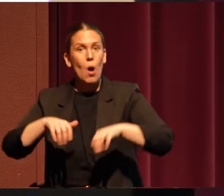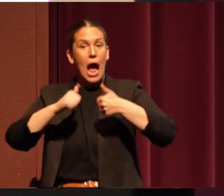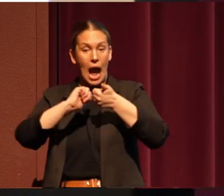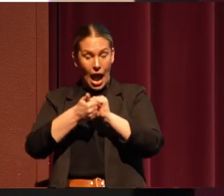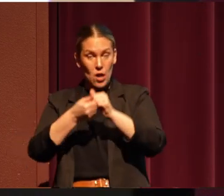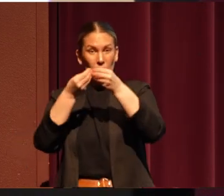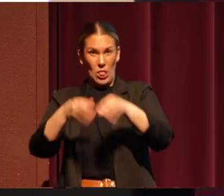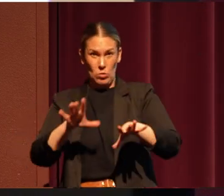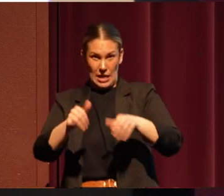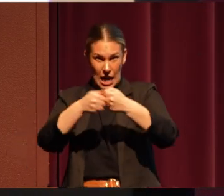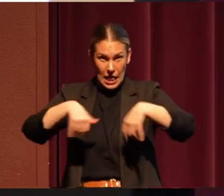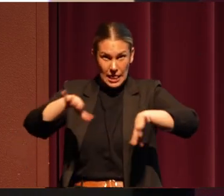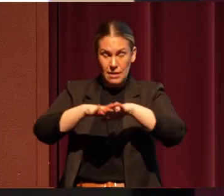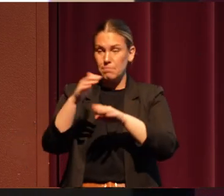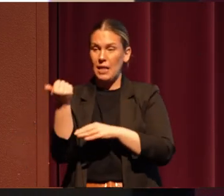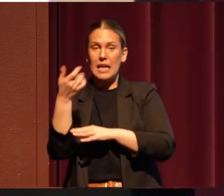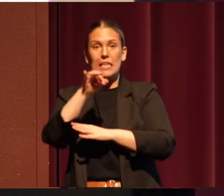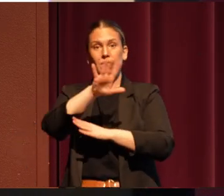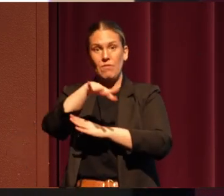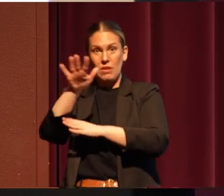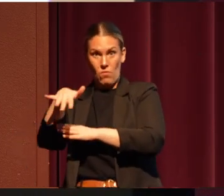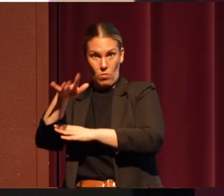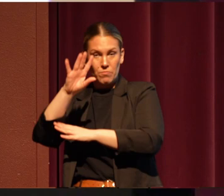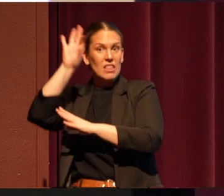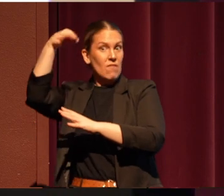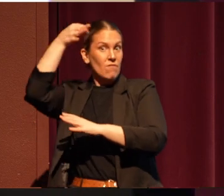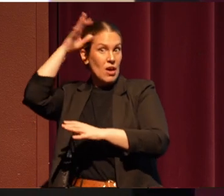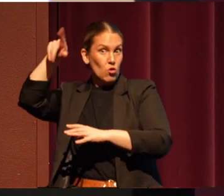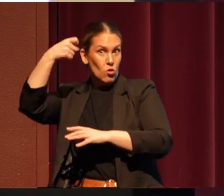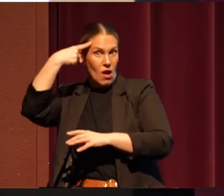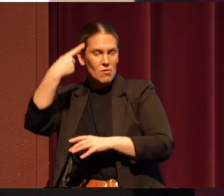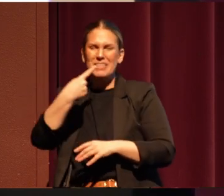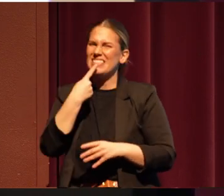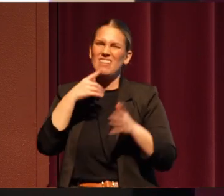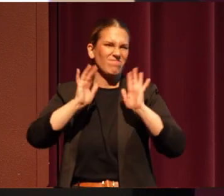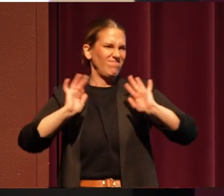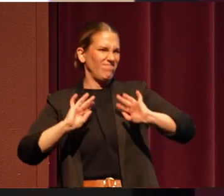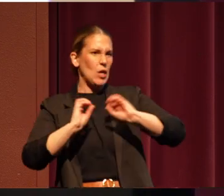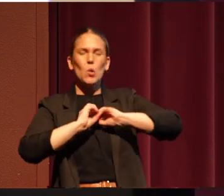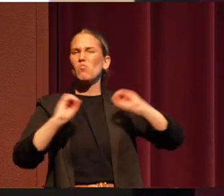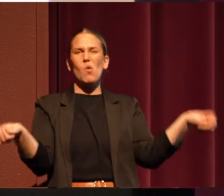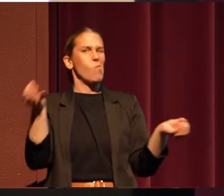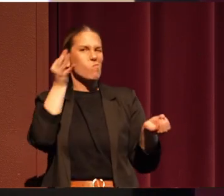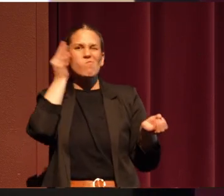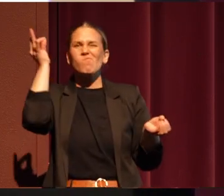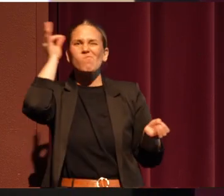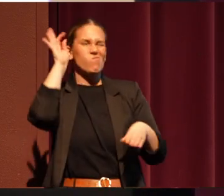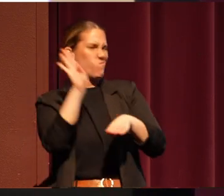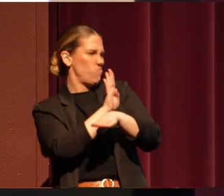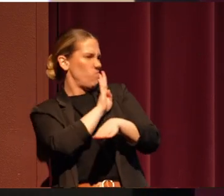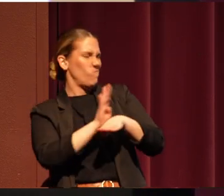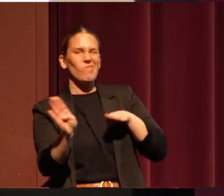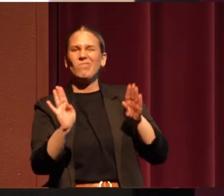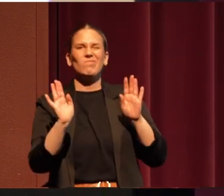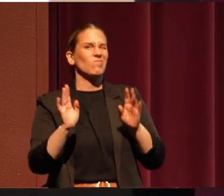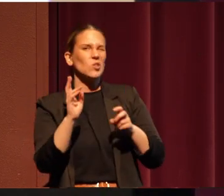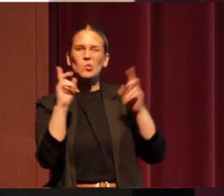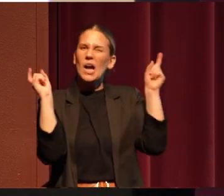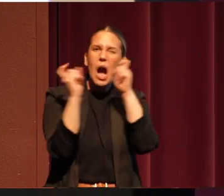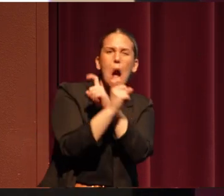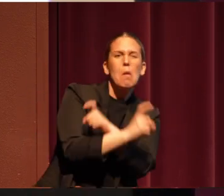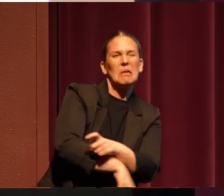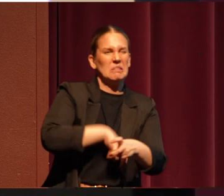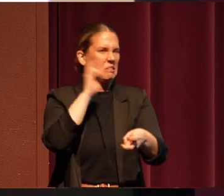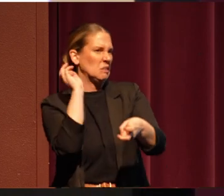1954, the federal government decided, let's get out of the Indian business. It's too complicated, it's too hard, and it's too